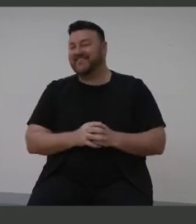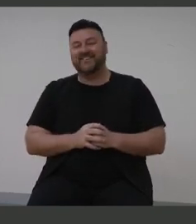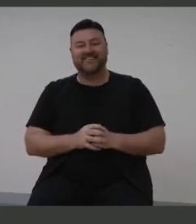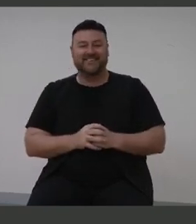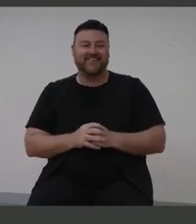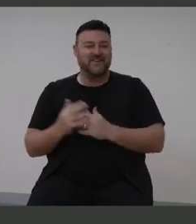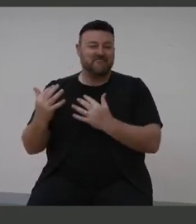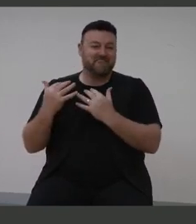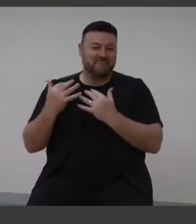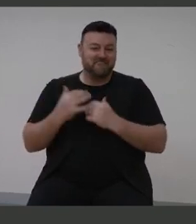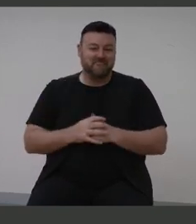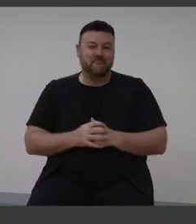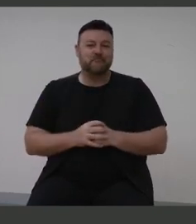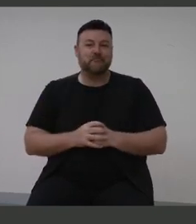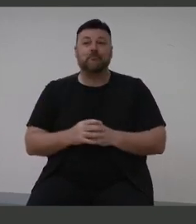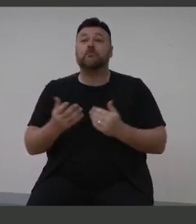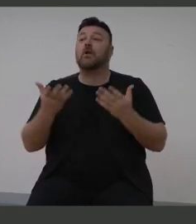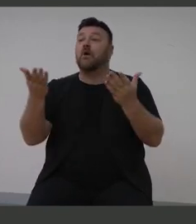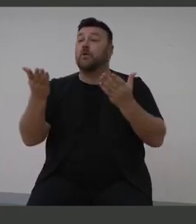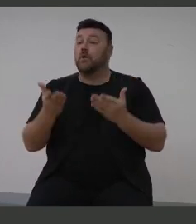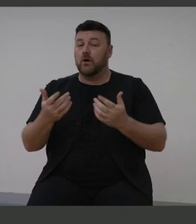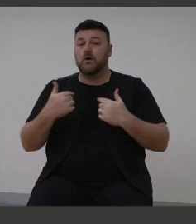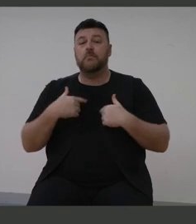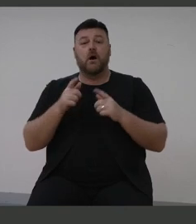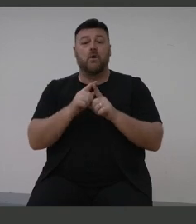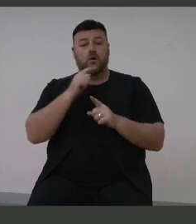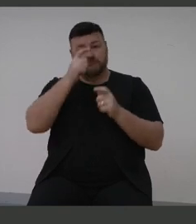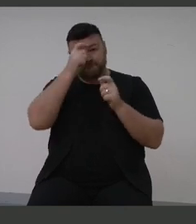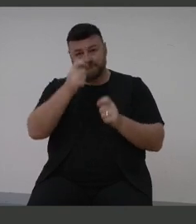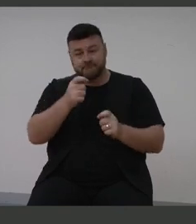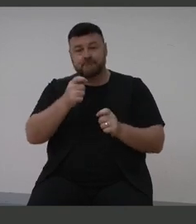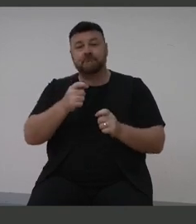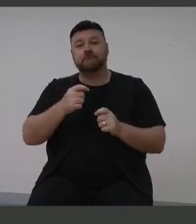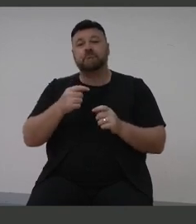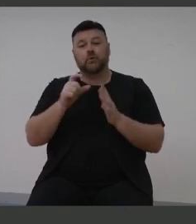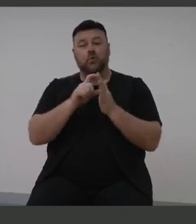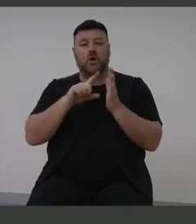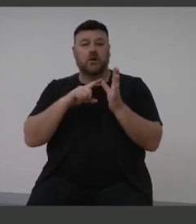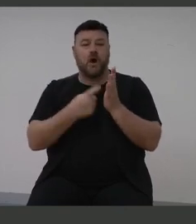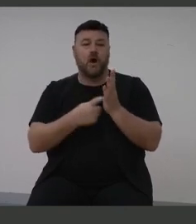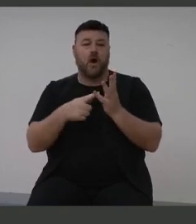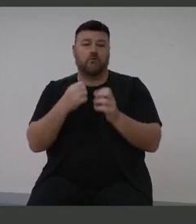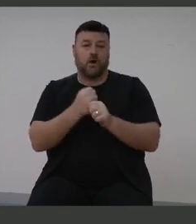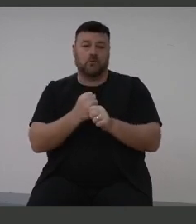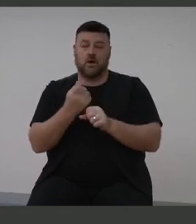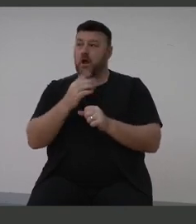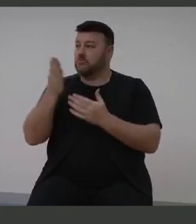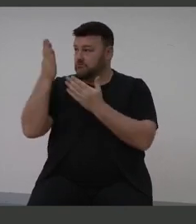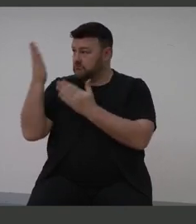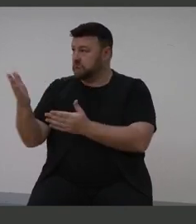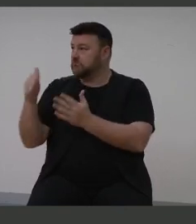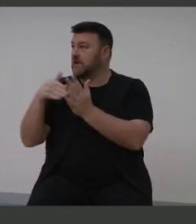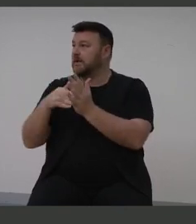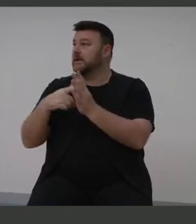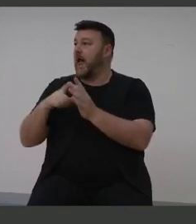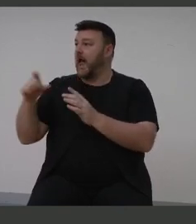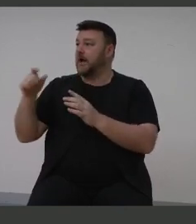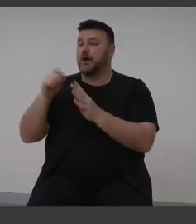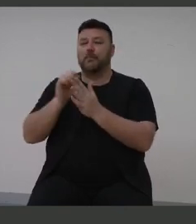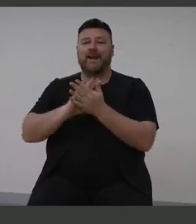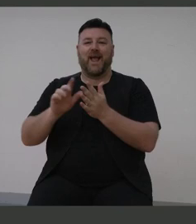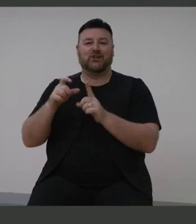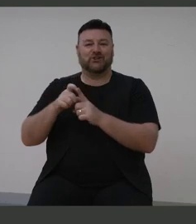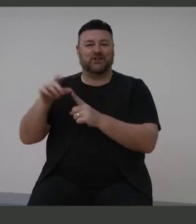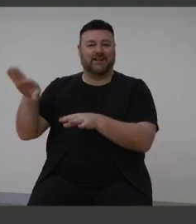Welcome, everyone. And I want to also pay my respects to the Darug Nation and to Zach, PhD candidate. Big